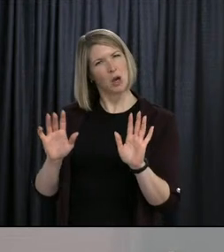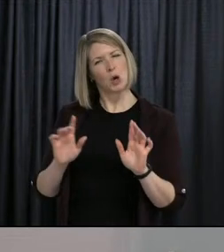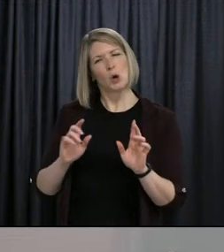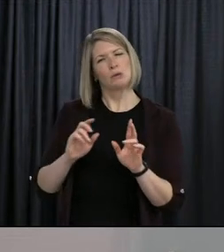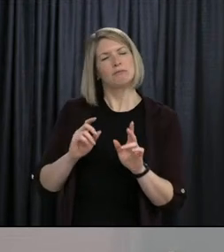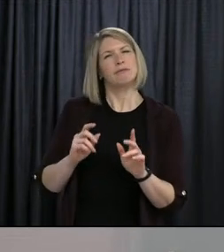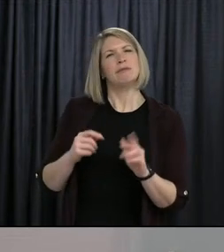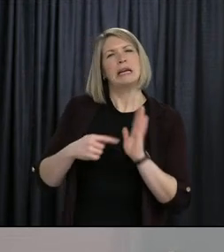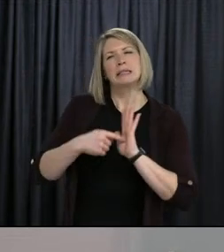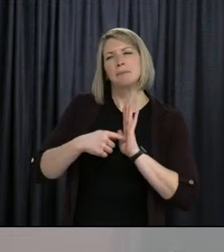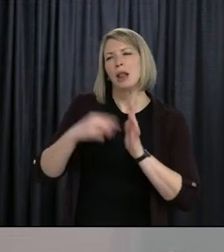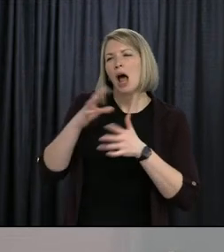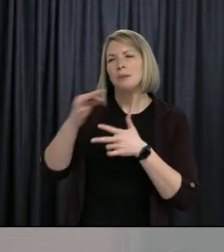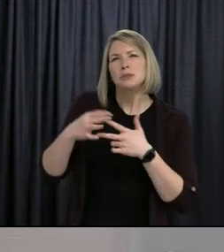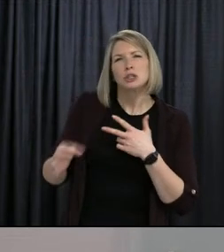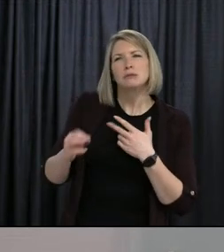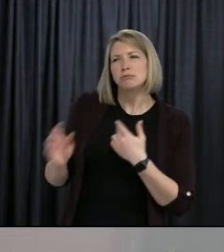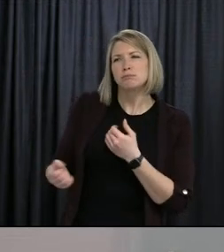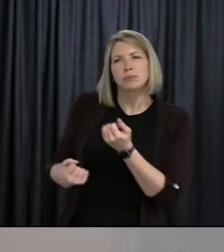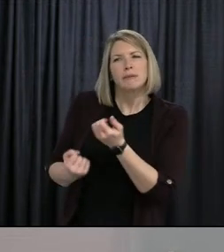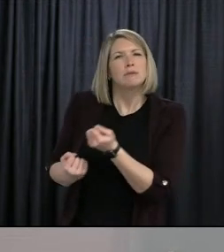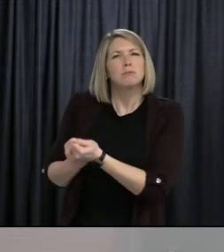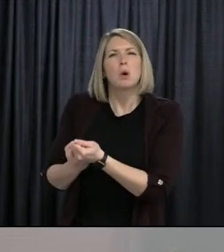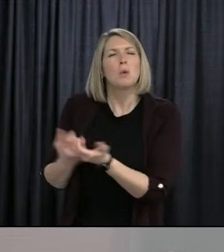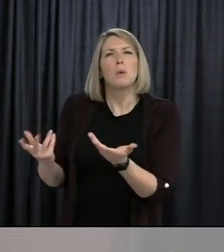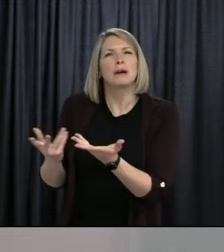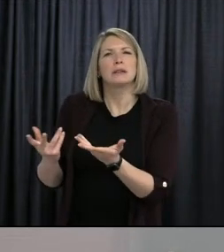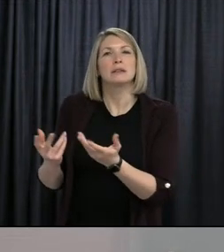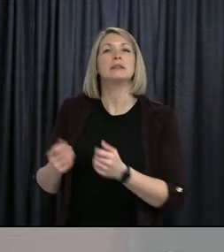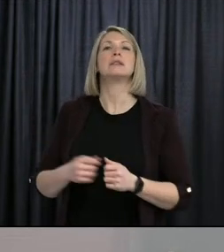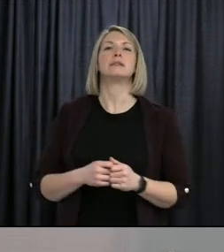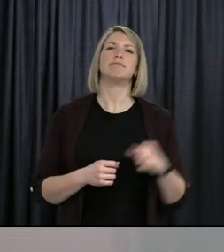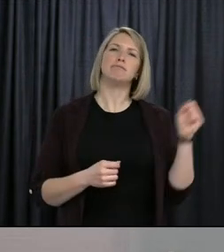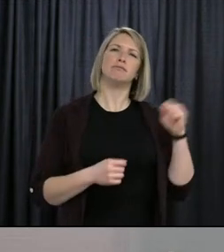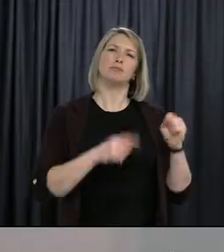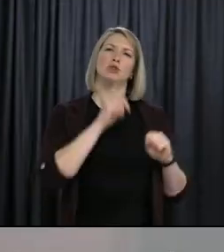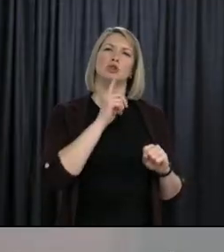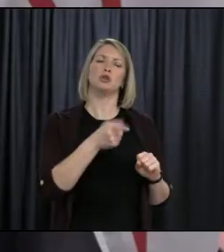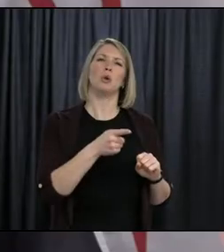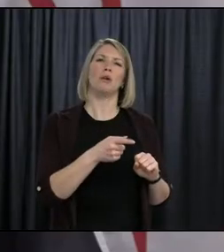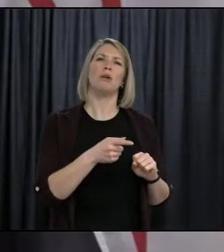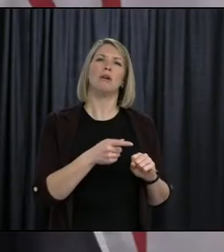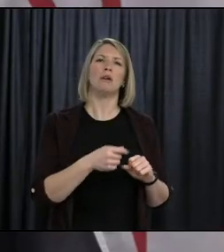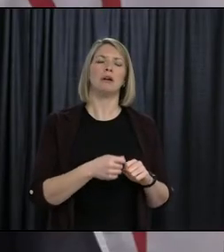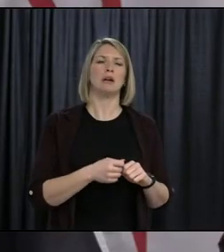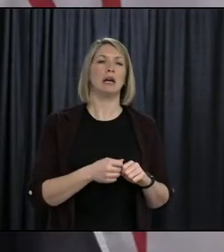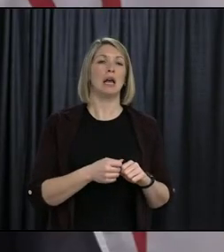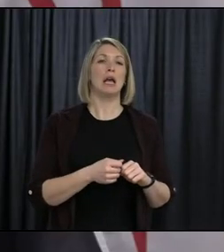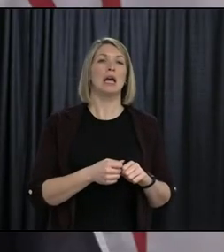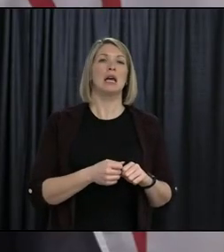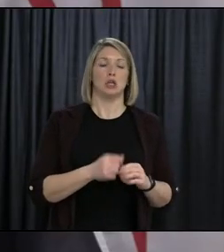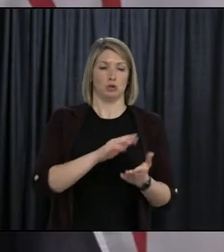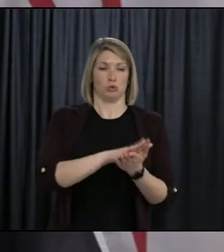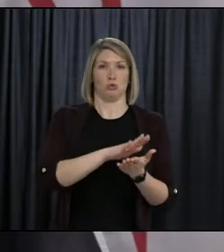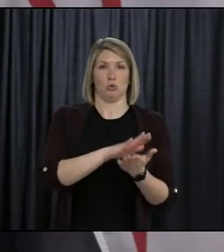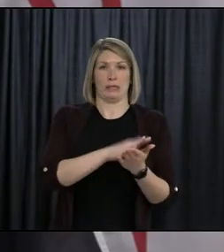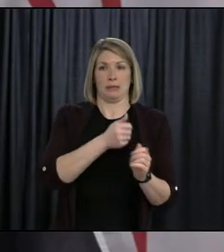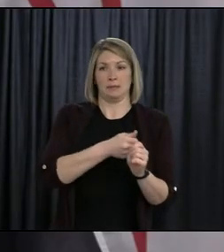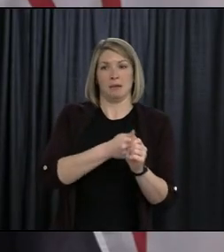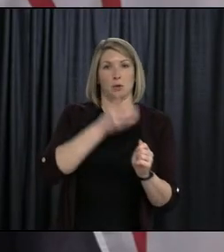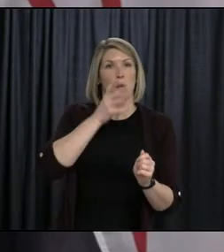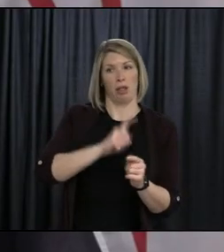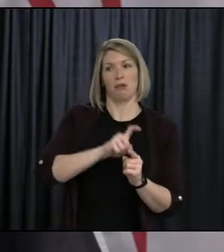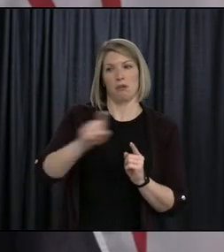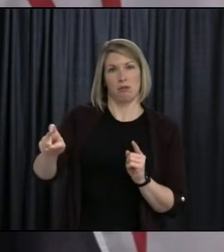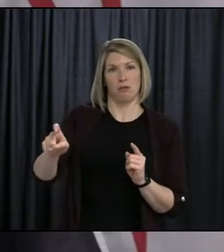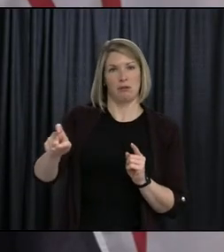communications you're having with those parents? Sure. So schools will reach out. You know, special services teams are working this week,